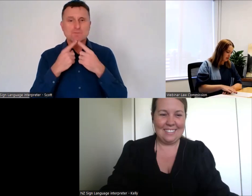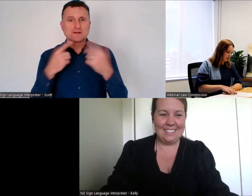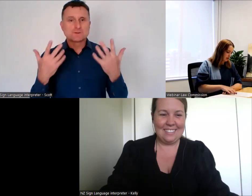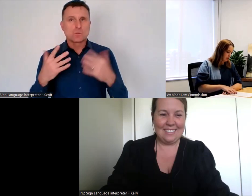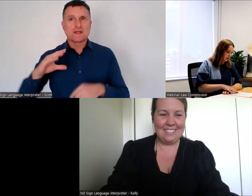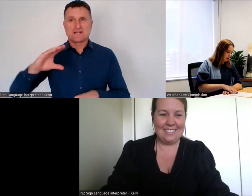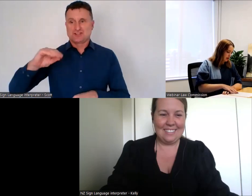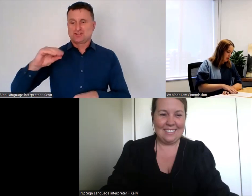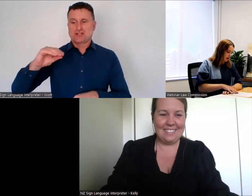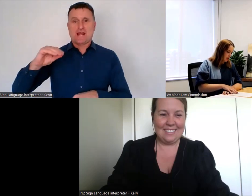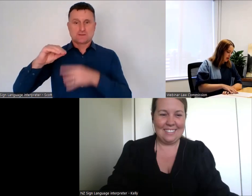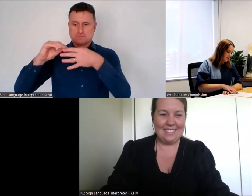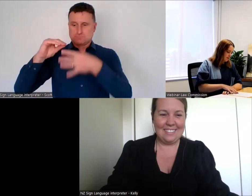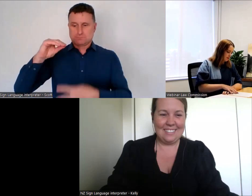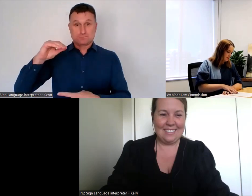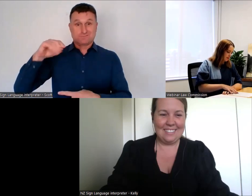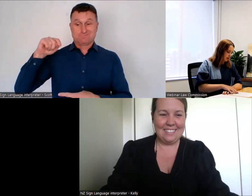to.